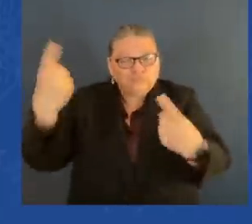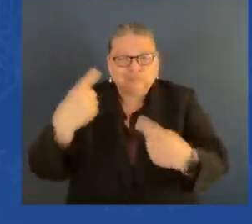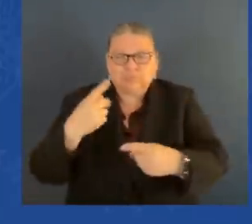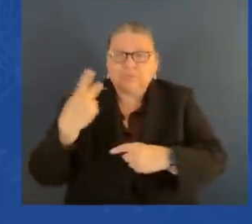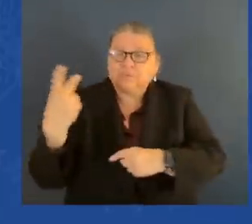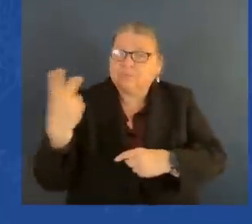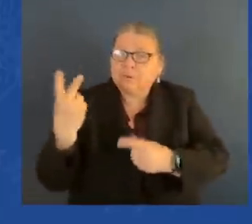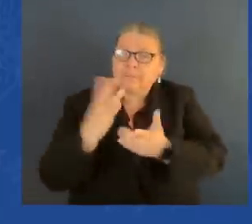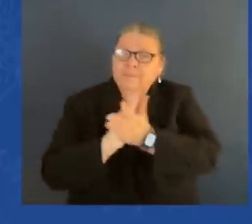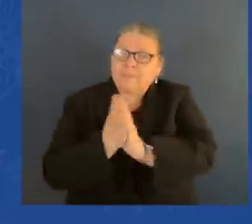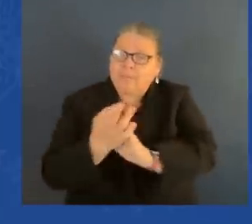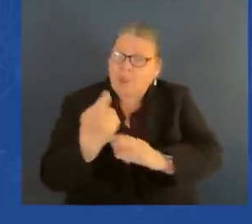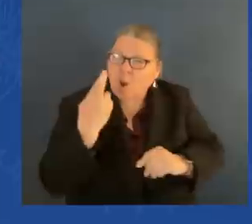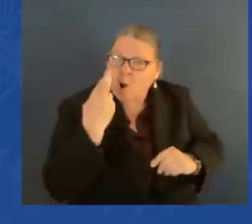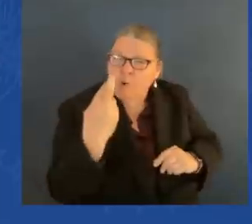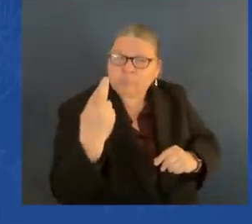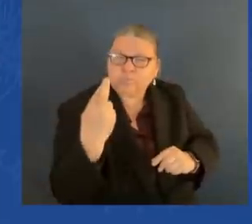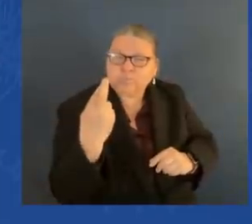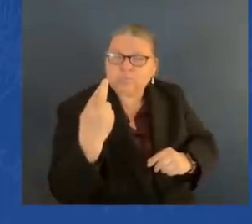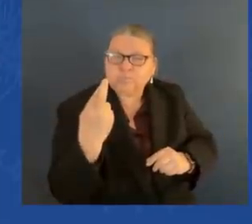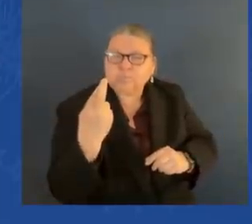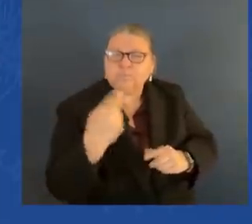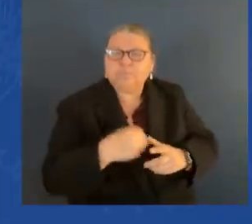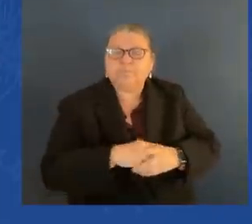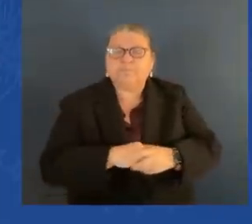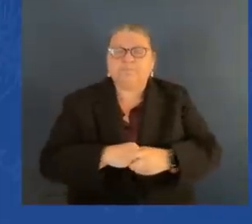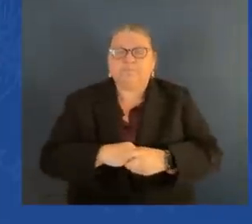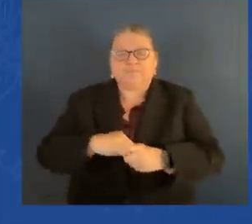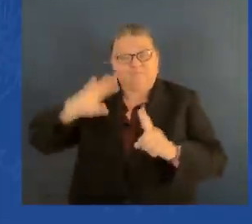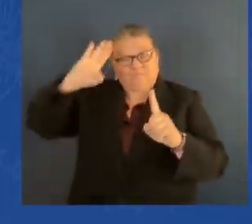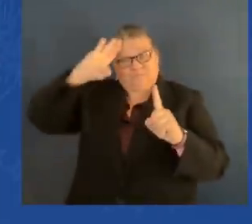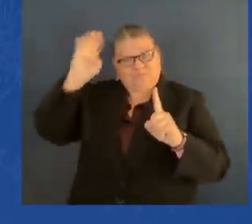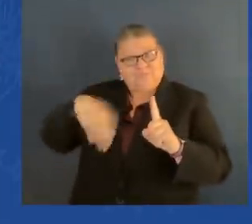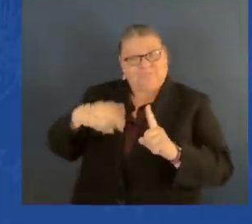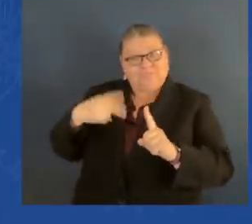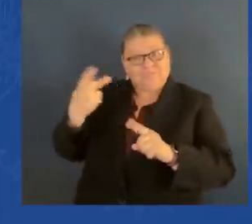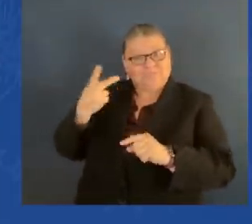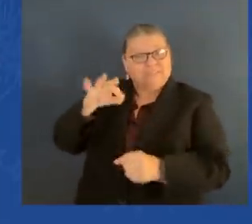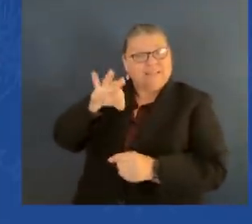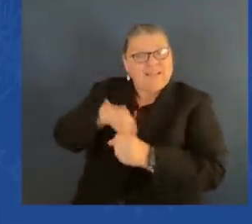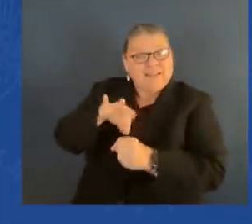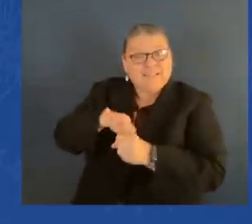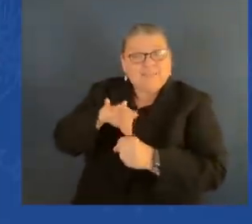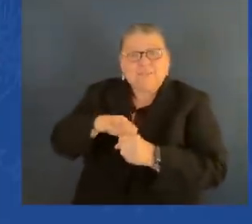I was a kid when I got elected. I wasn't even known enough to be sworn in. I was only 29 years old.